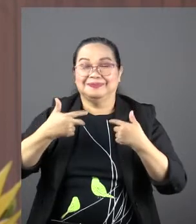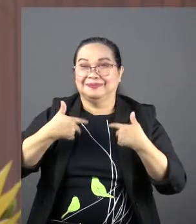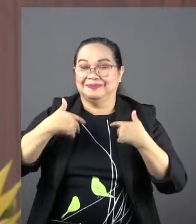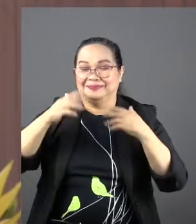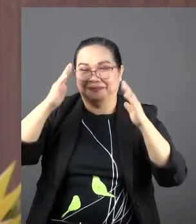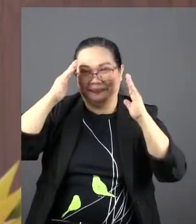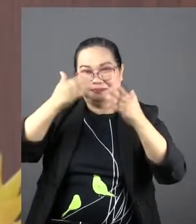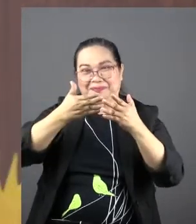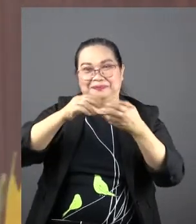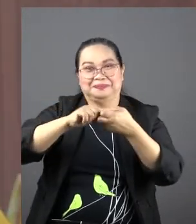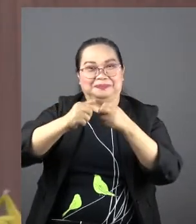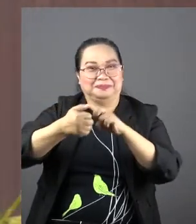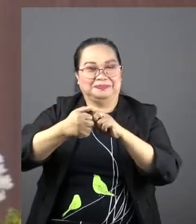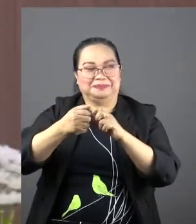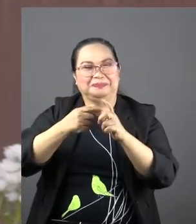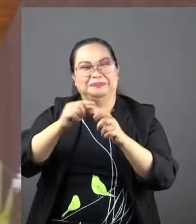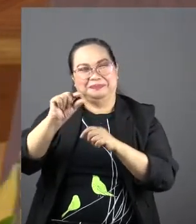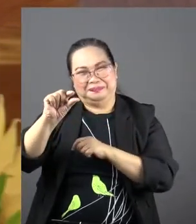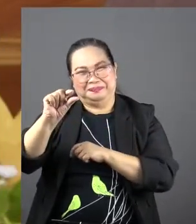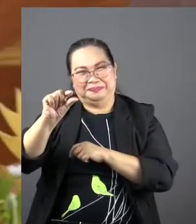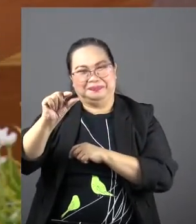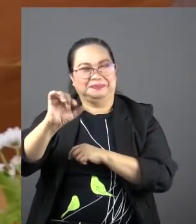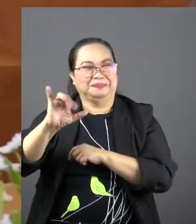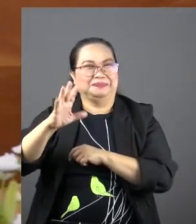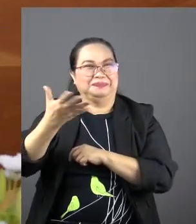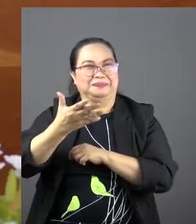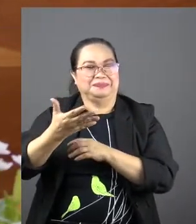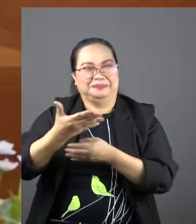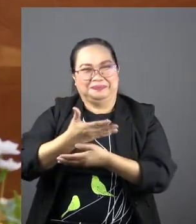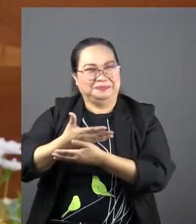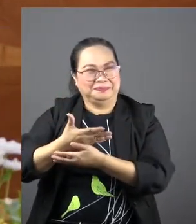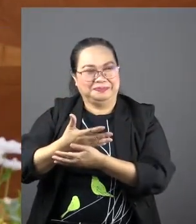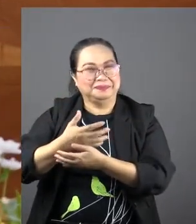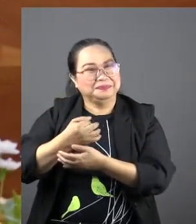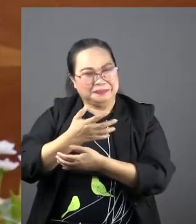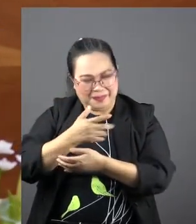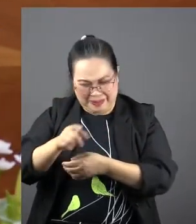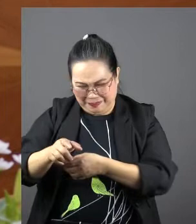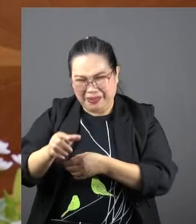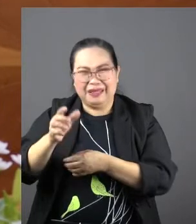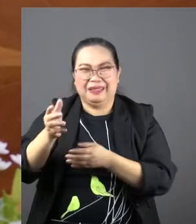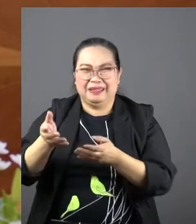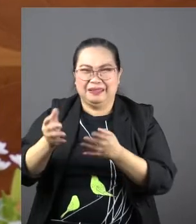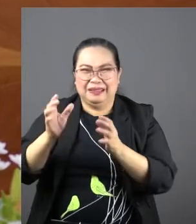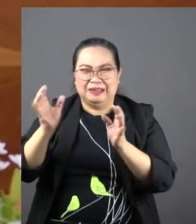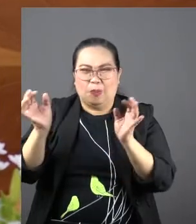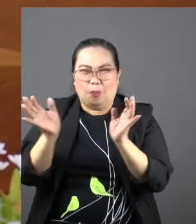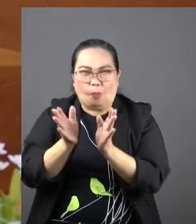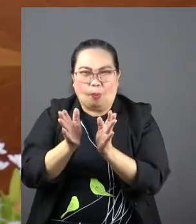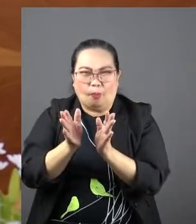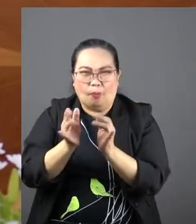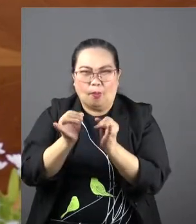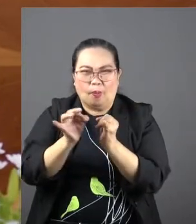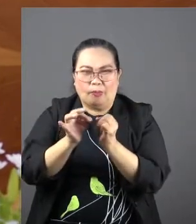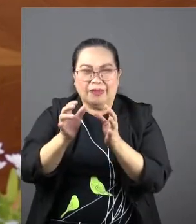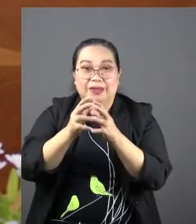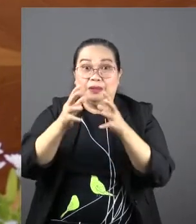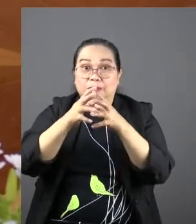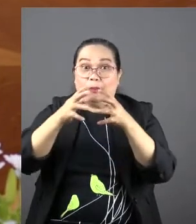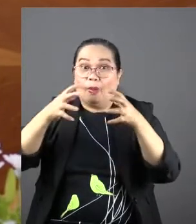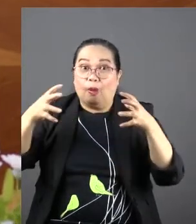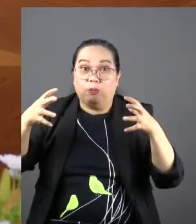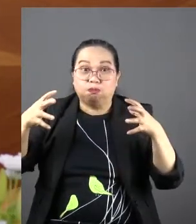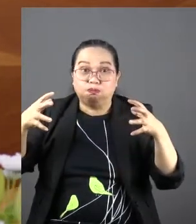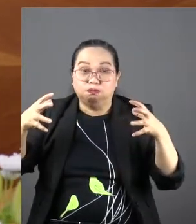us. You know, minor concerns. This boy seems underweight. Or this boy seems overweight. I remember